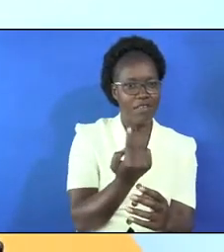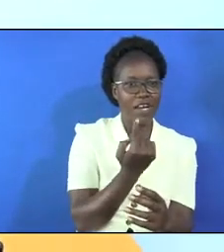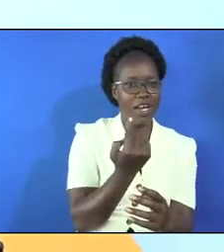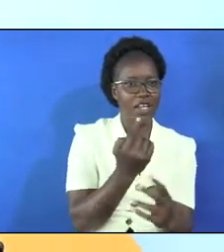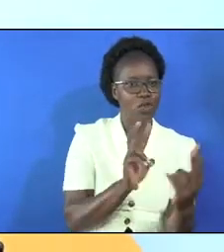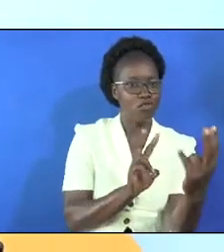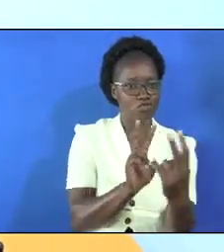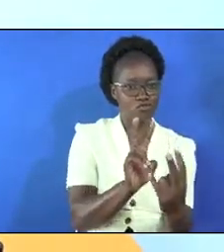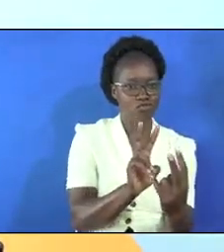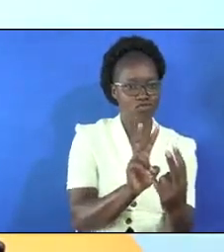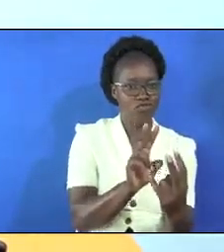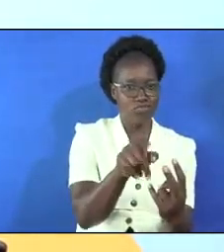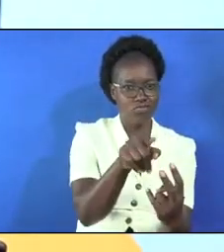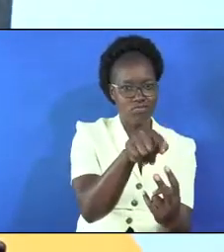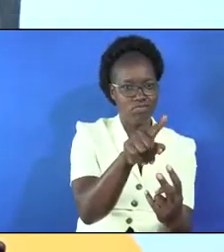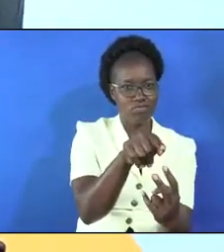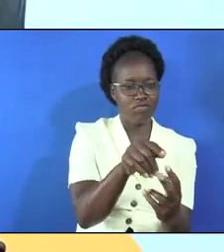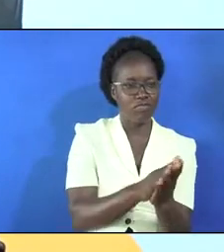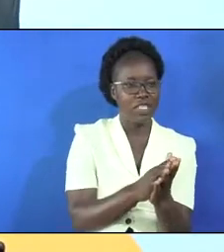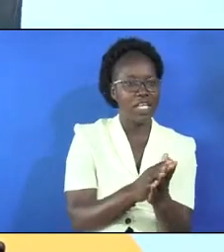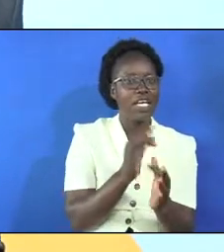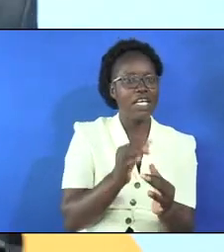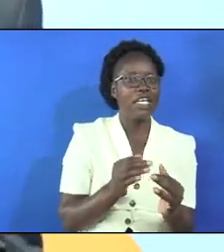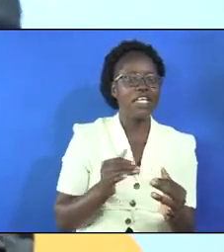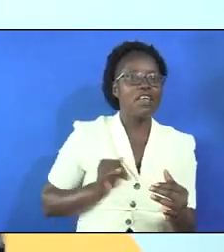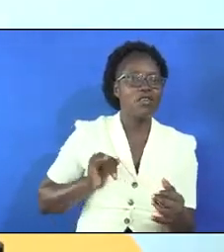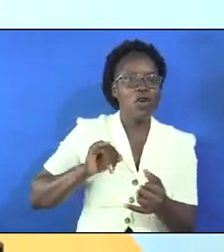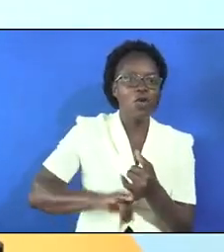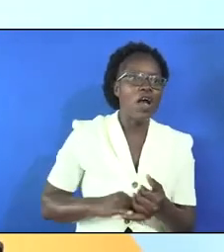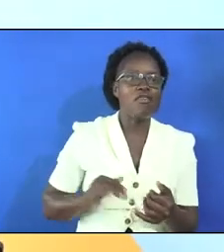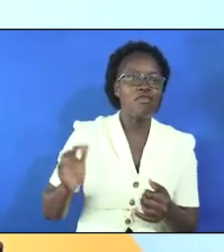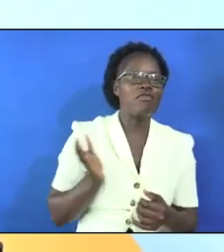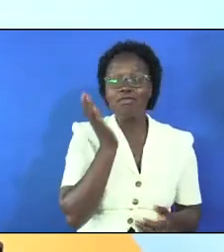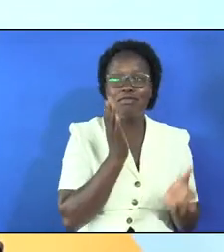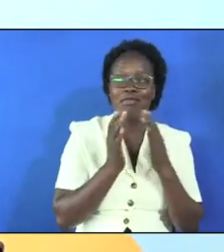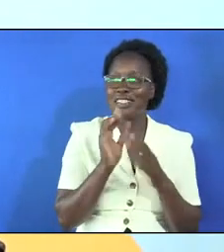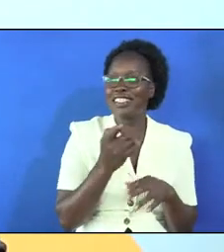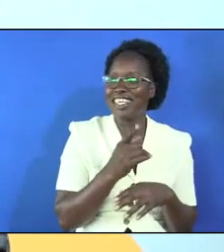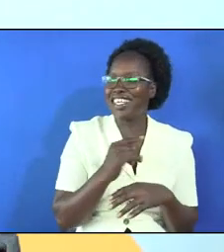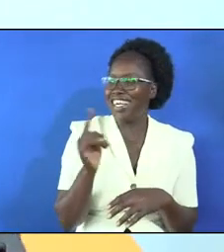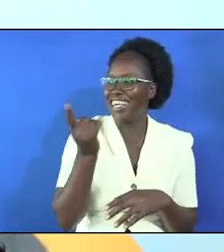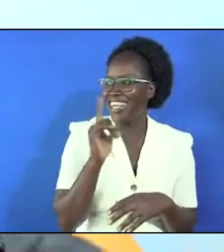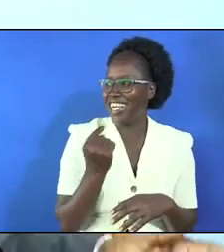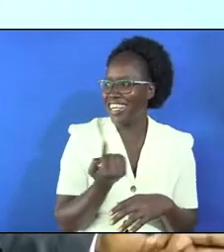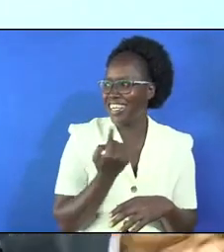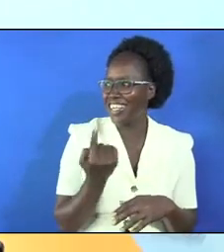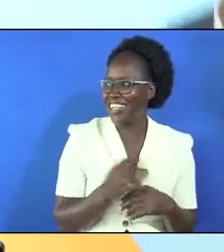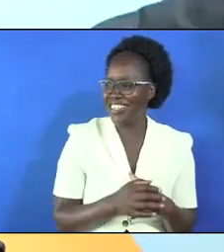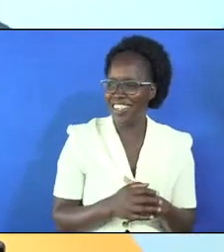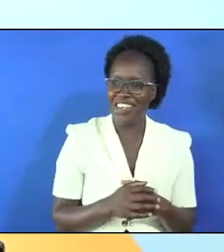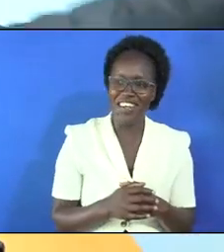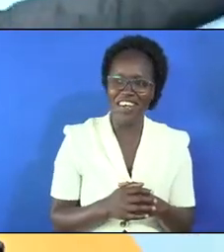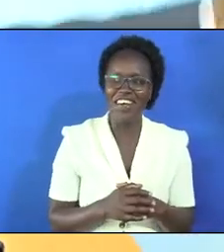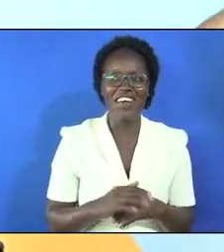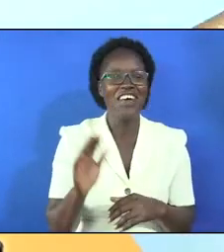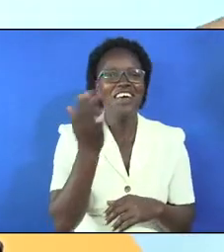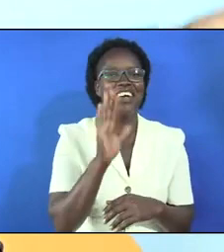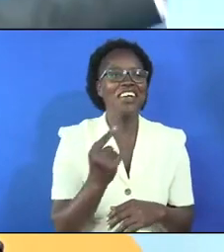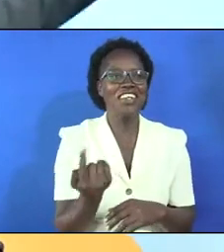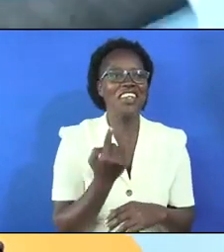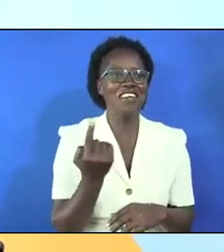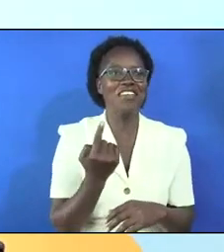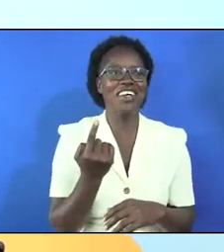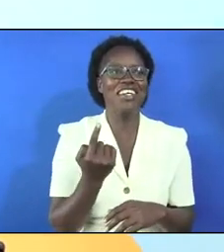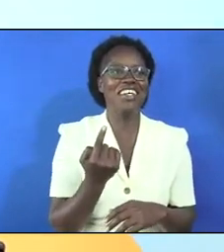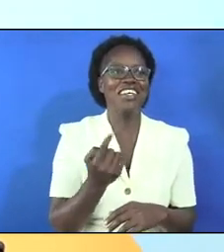even when your wife is meeting you you are never alone you are never alone